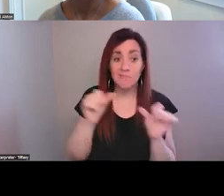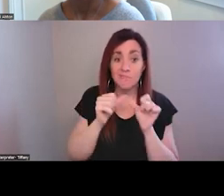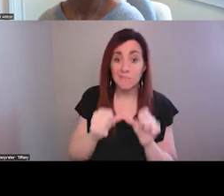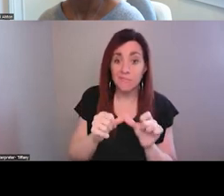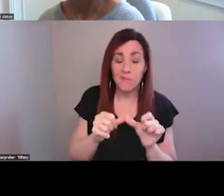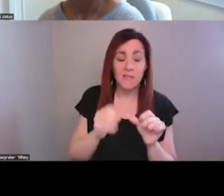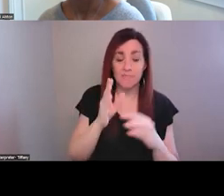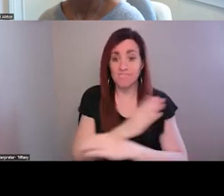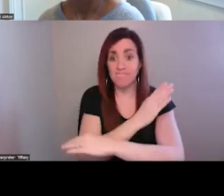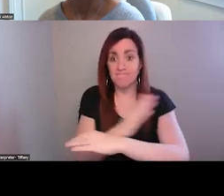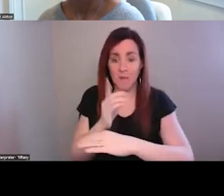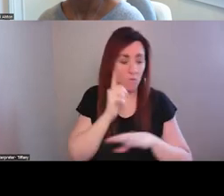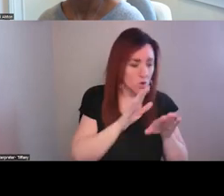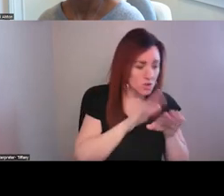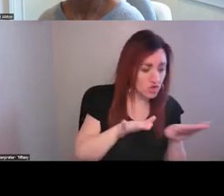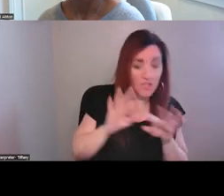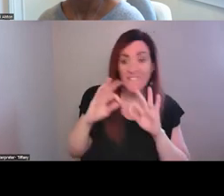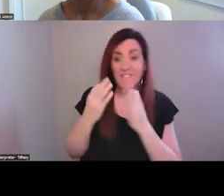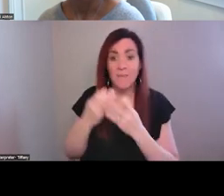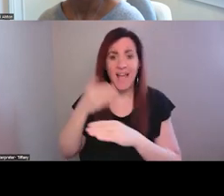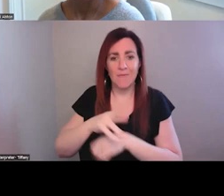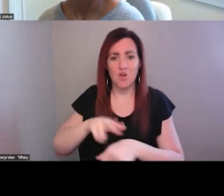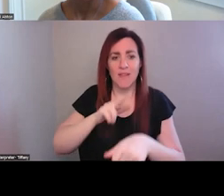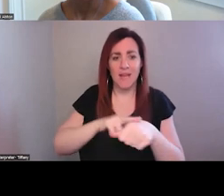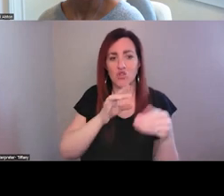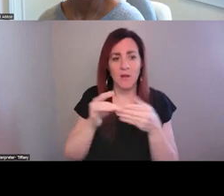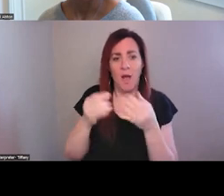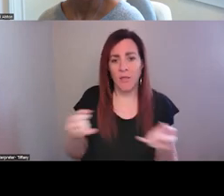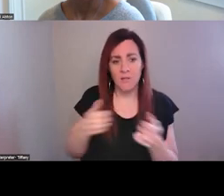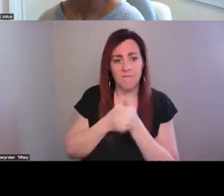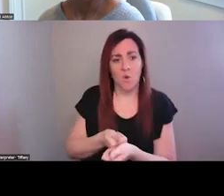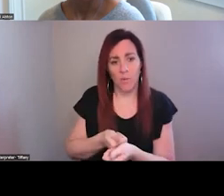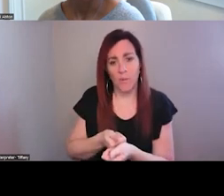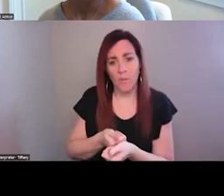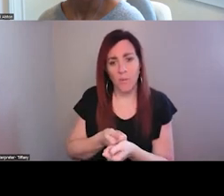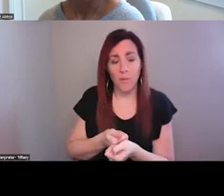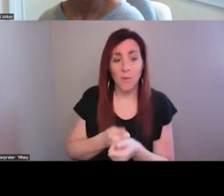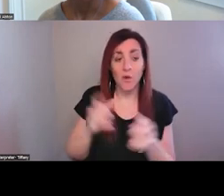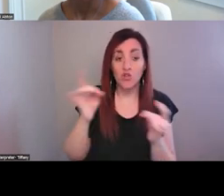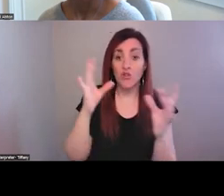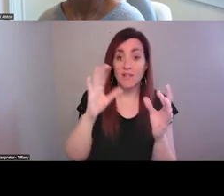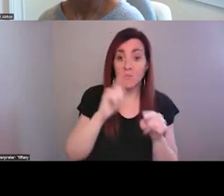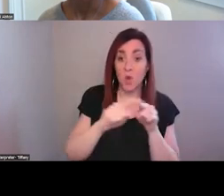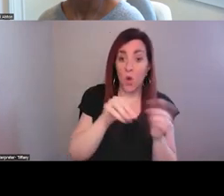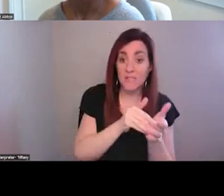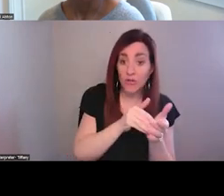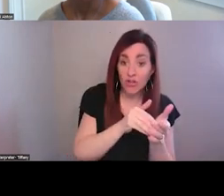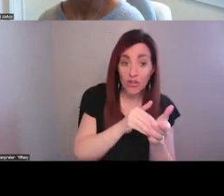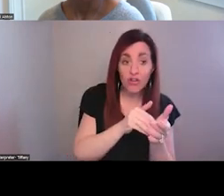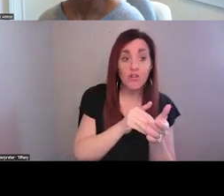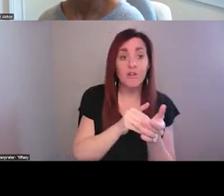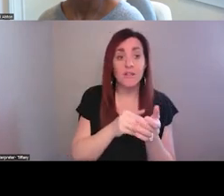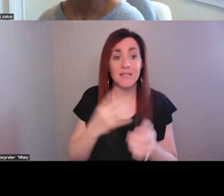families after the national guidelines. So we've got our crisis call center, so, and someone to